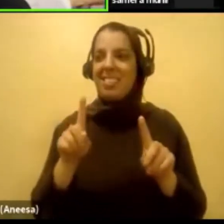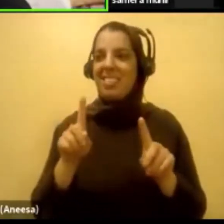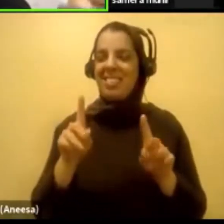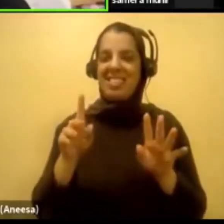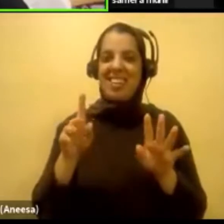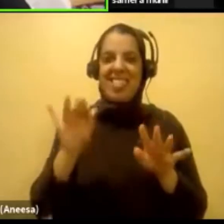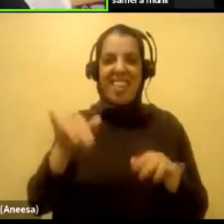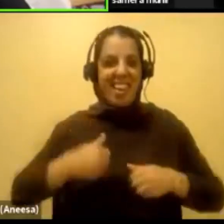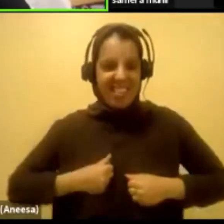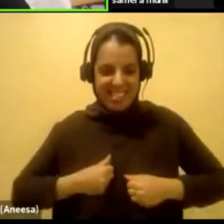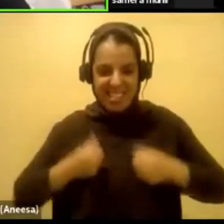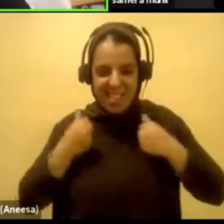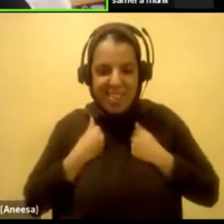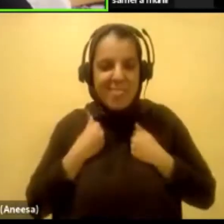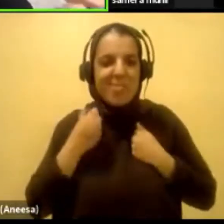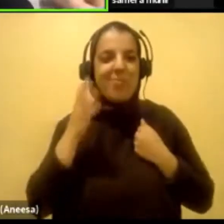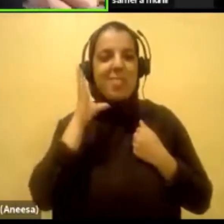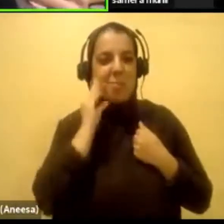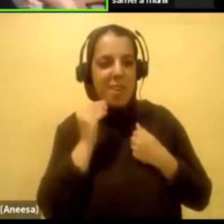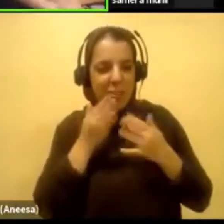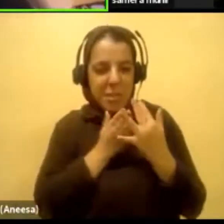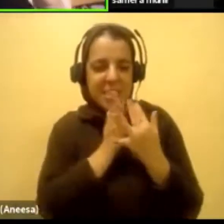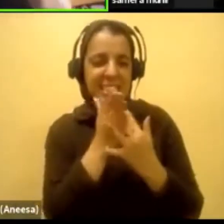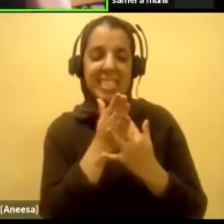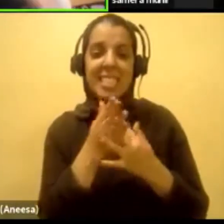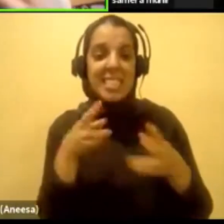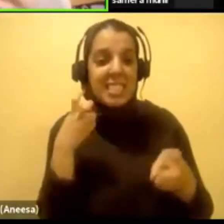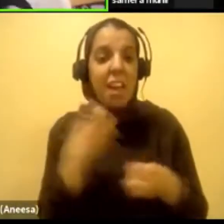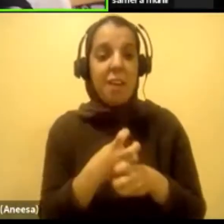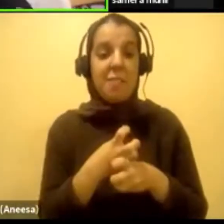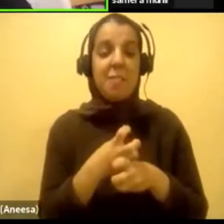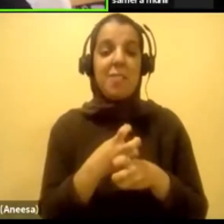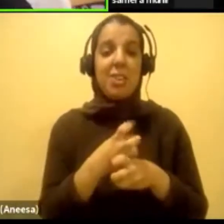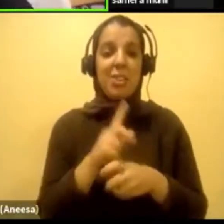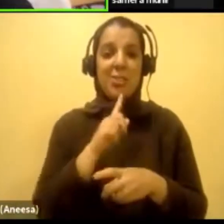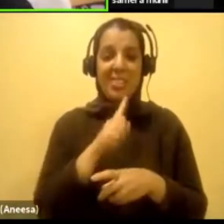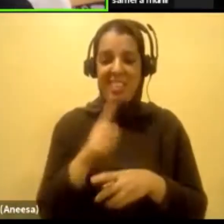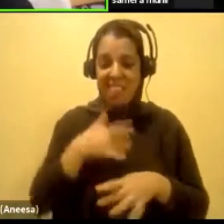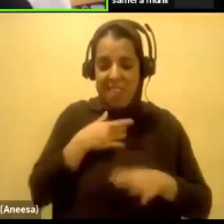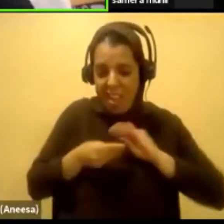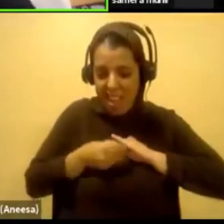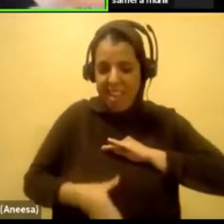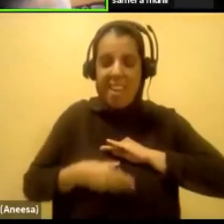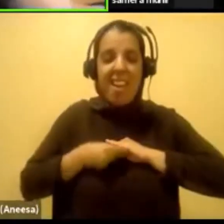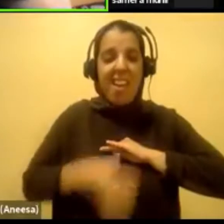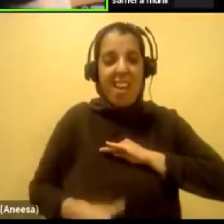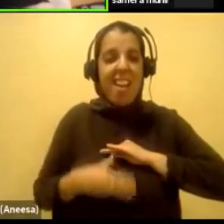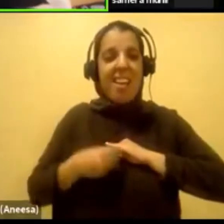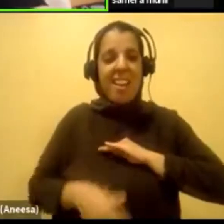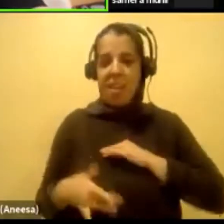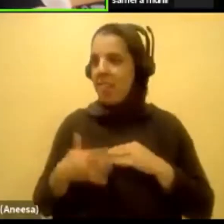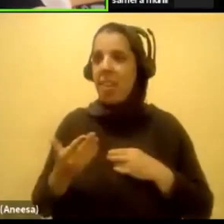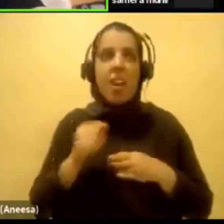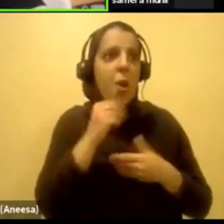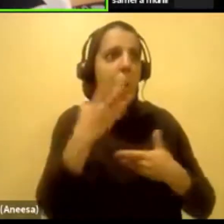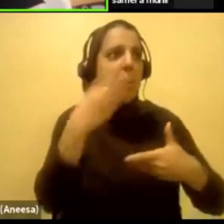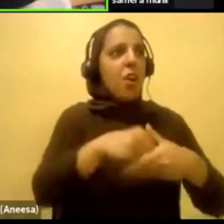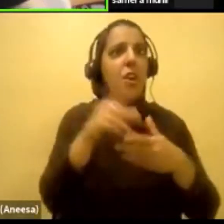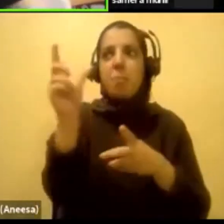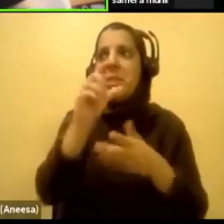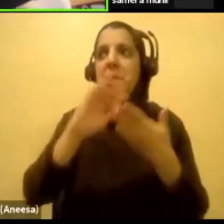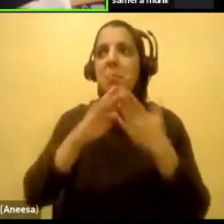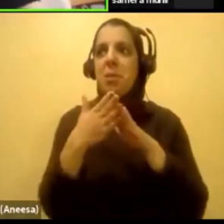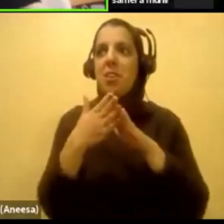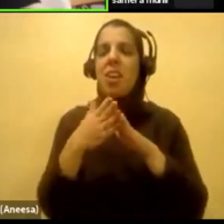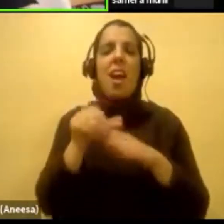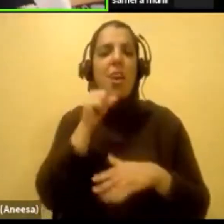through that is so difficult. And it's so it beats you down mentally to the point where you're like, I don't belong in the Muslim community. I don't belong